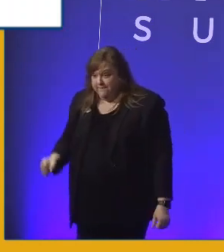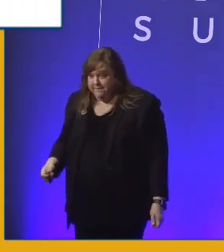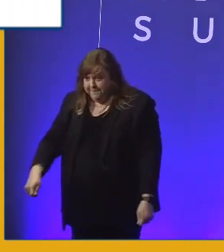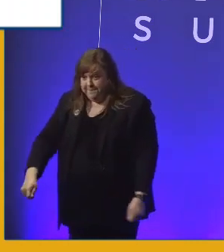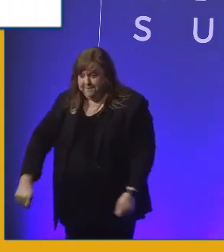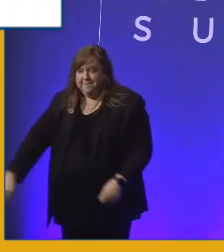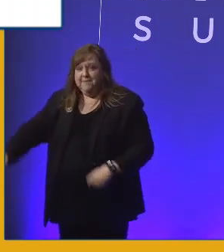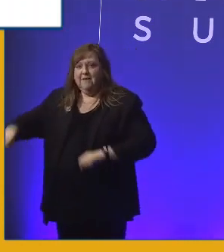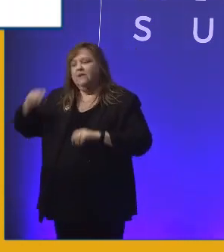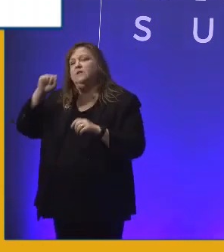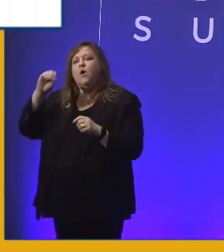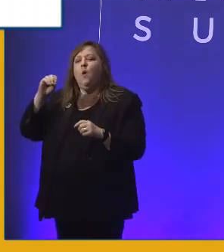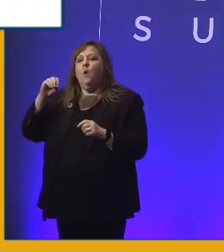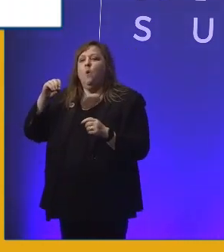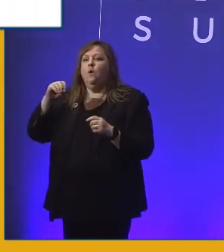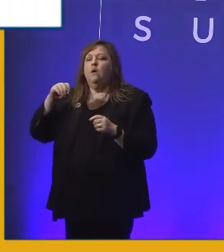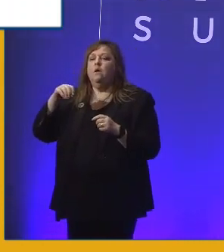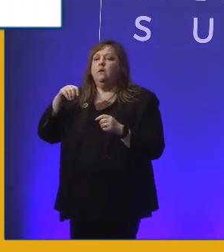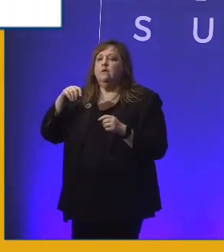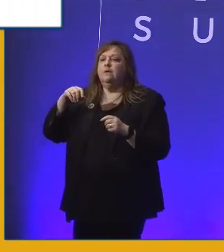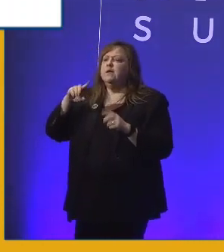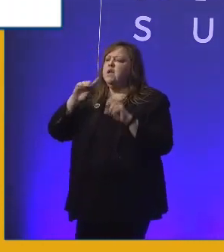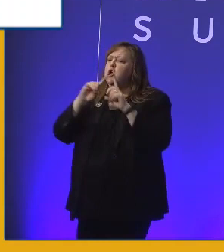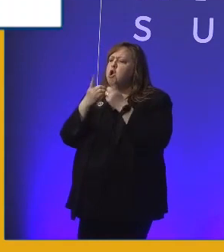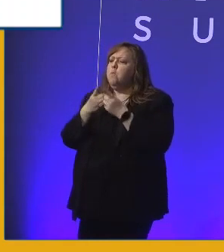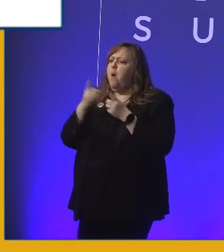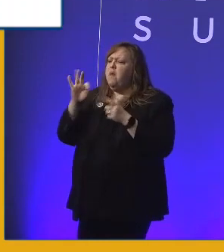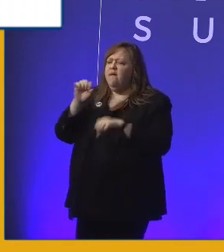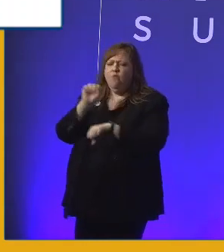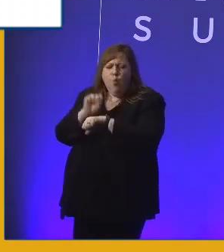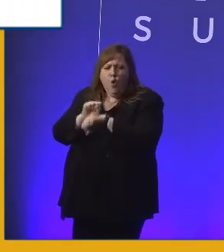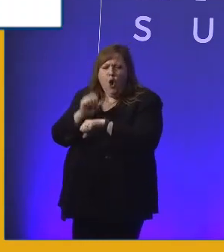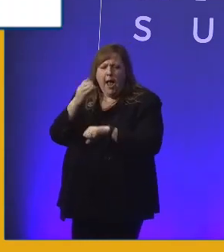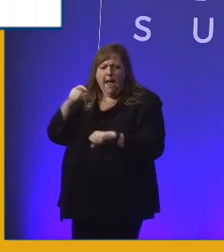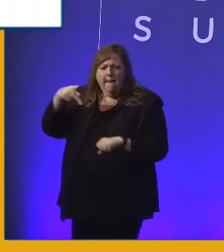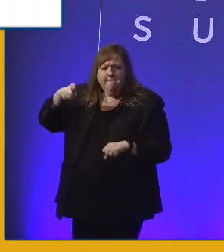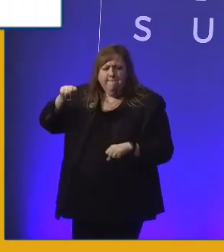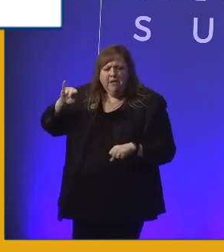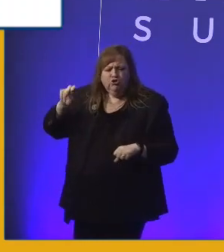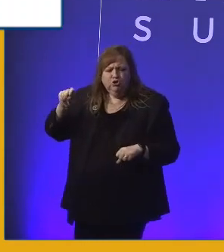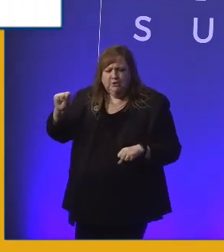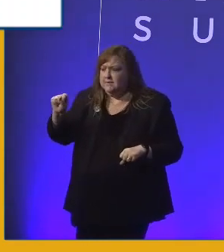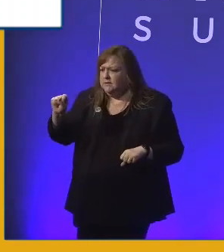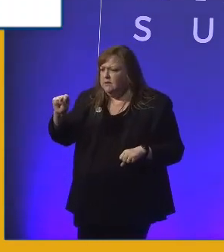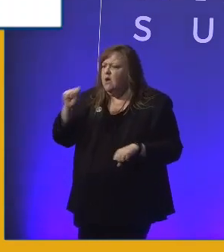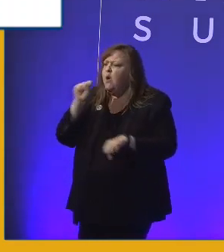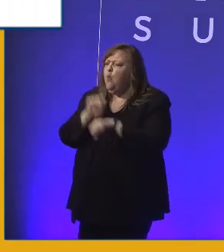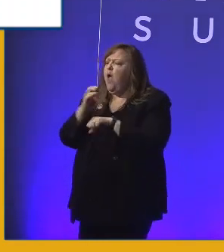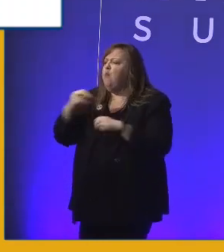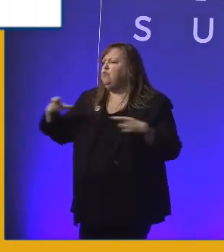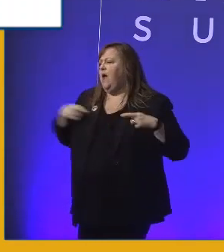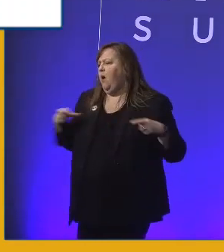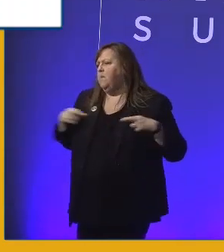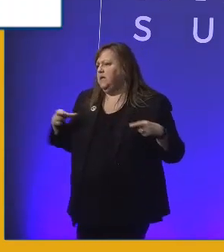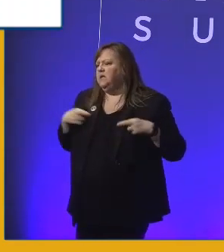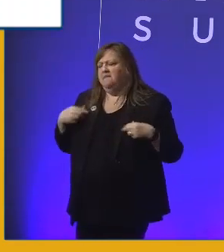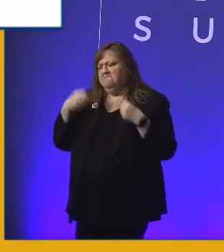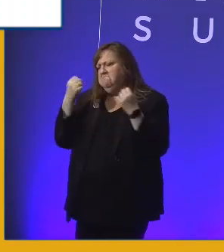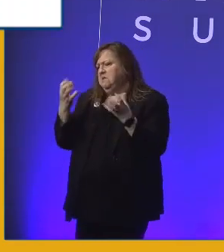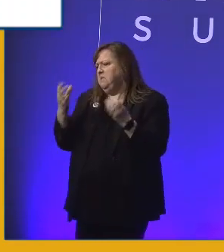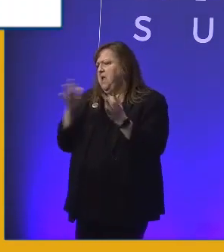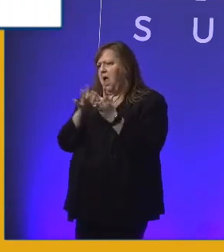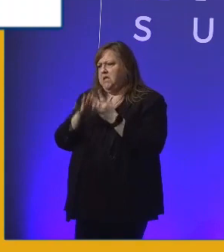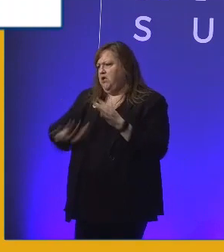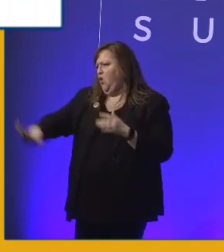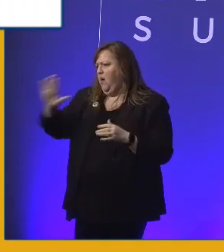So, let me introduce you to the Department of Work and Pensions. Now, I have a long history with the Department of Work and Pensions. I have many, many contacts across the